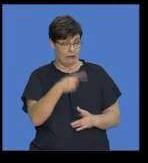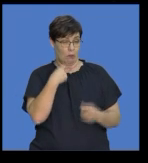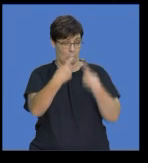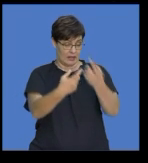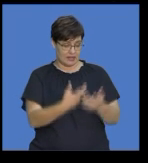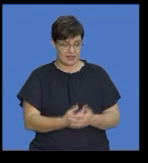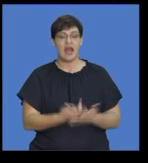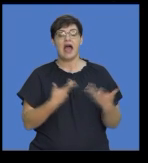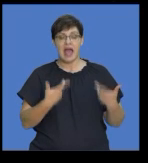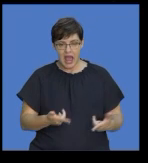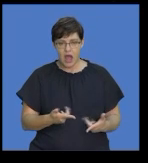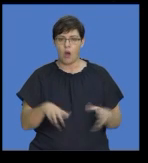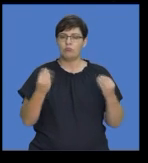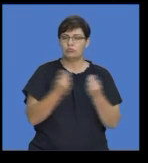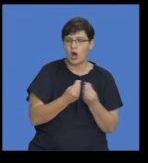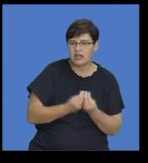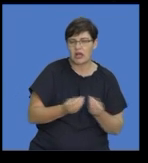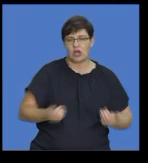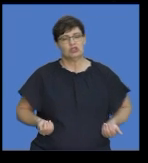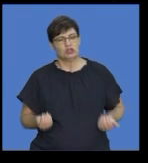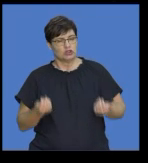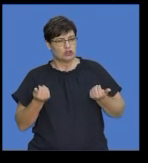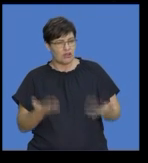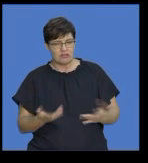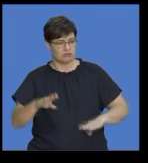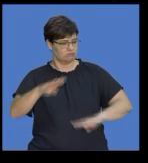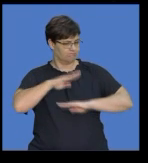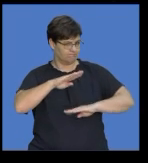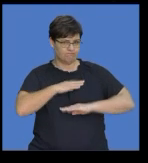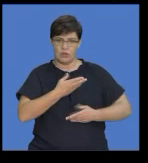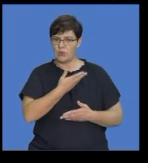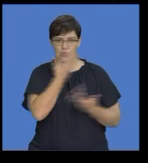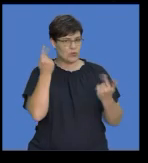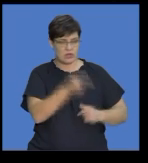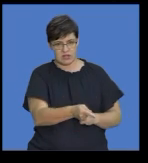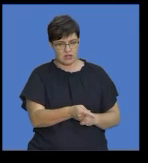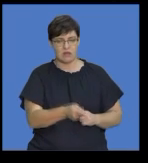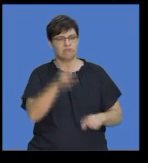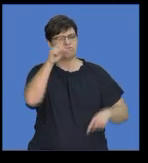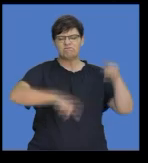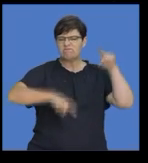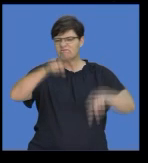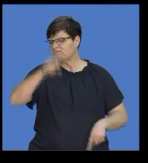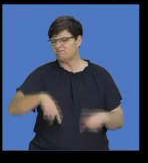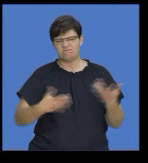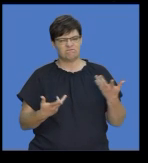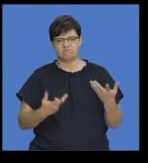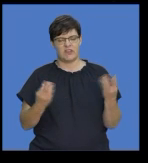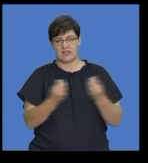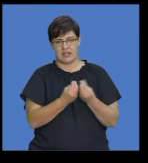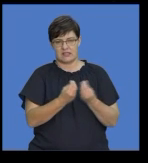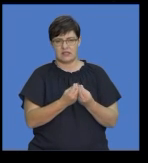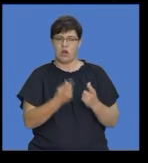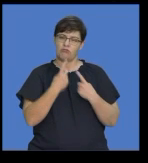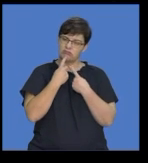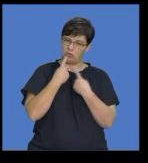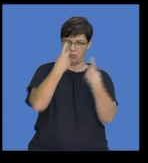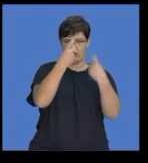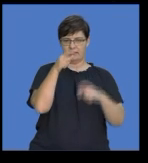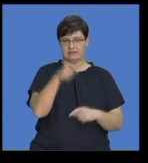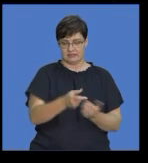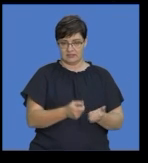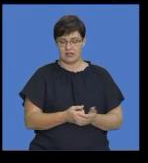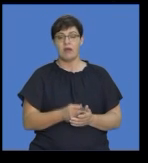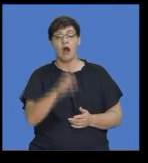obviously about a product or a service that you were dissatisfied with. It could range from a whole lot of things, a letter of complaint,